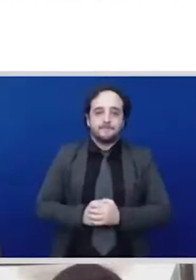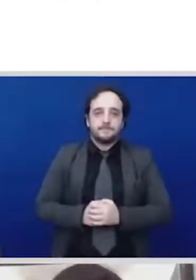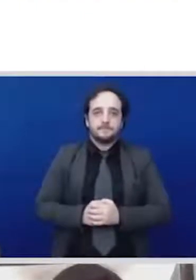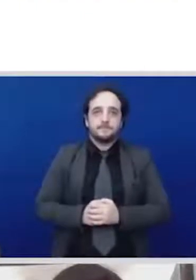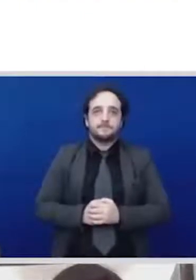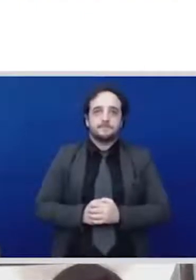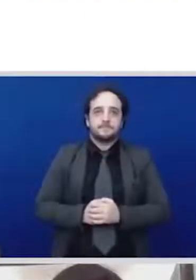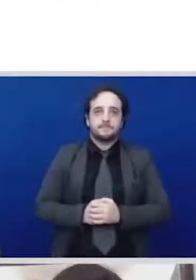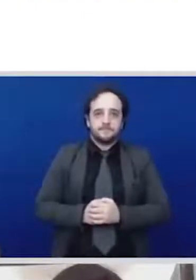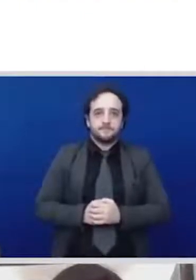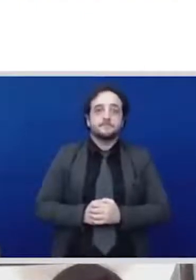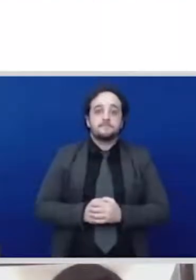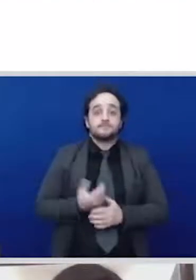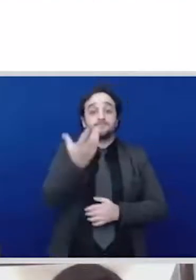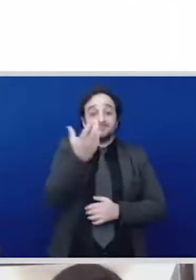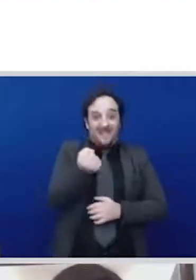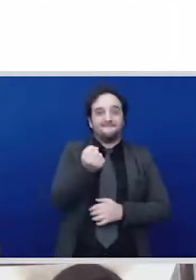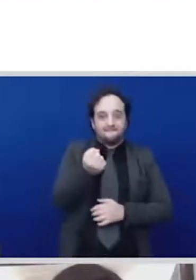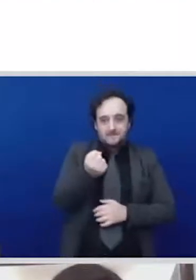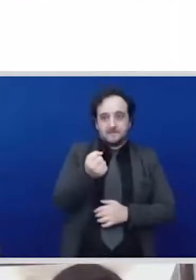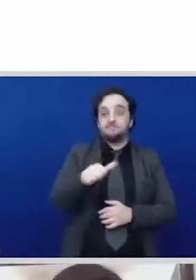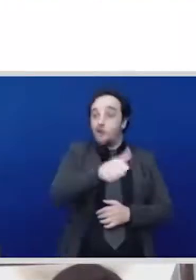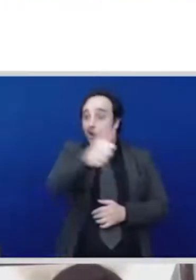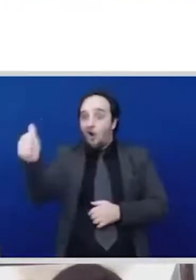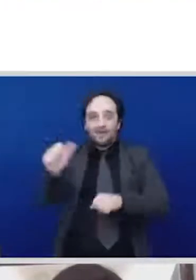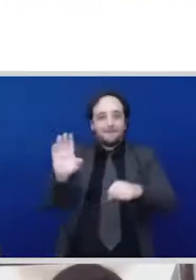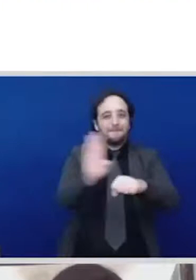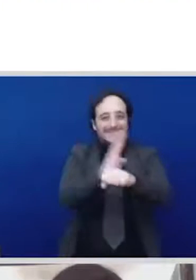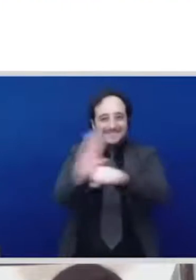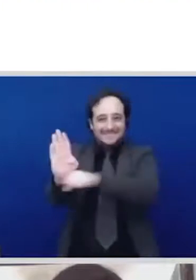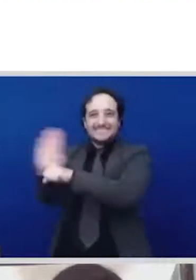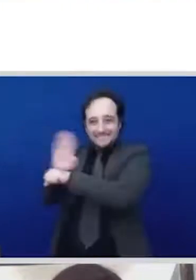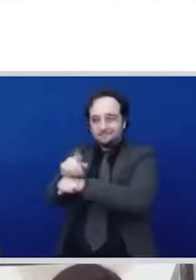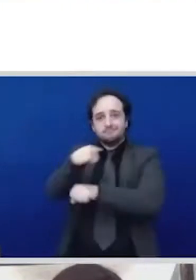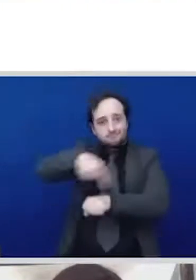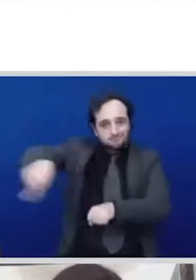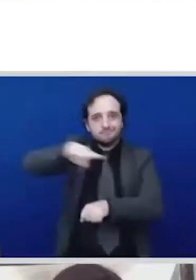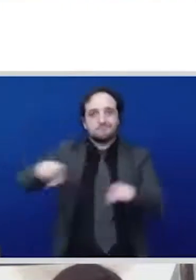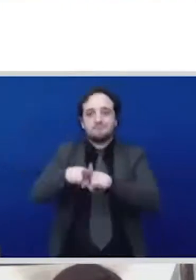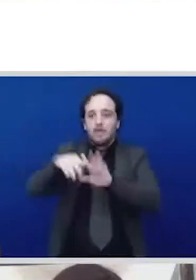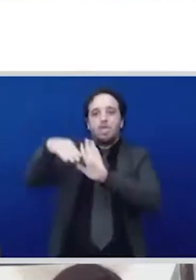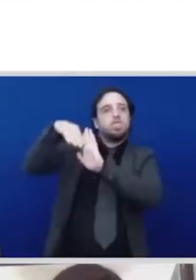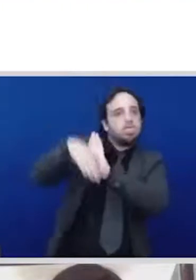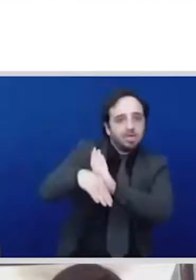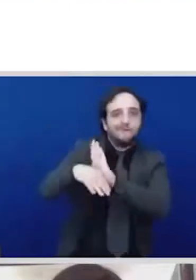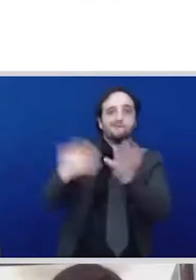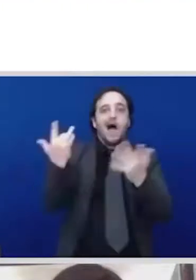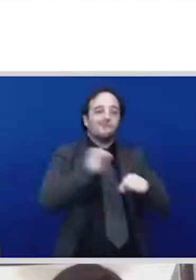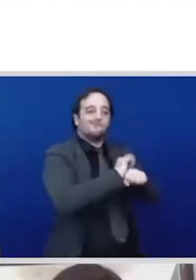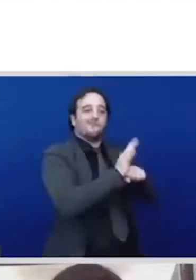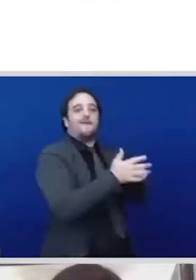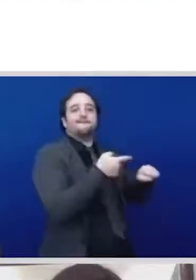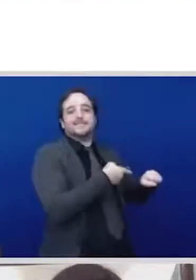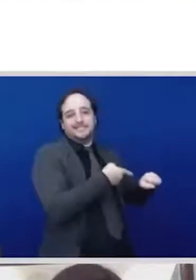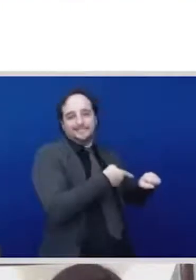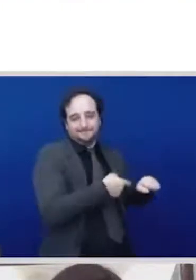everyone has to bear the burdens of this pandemic at the state enterprise levels we also see